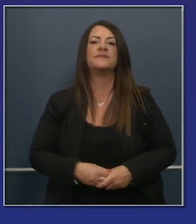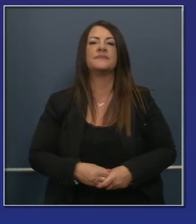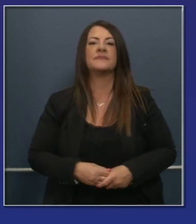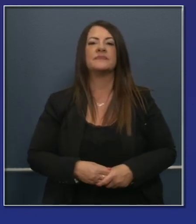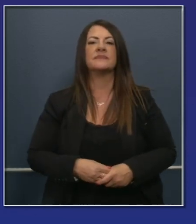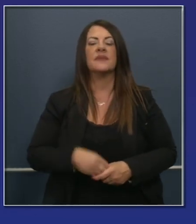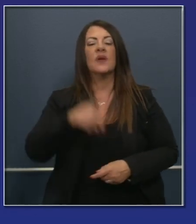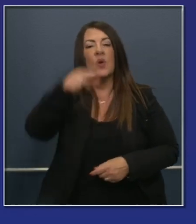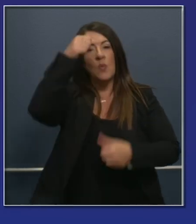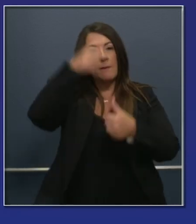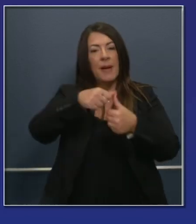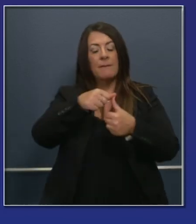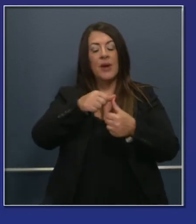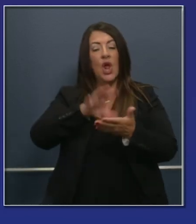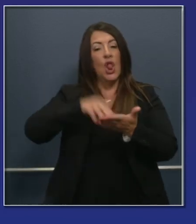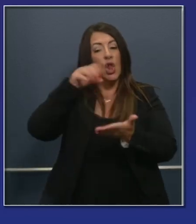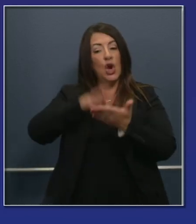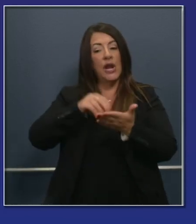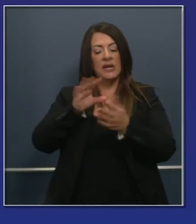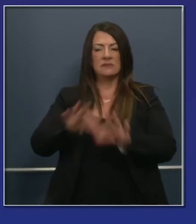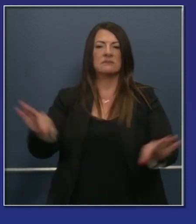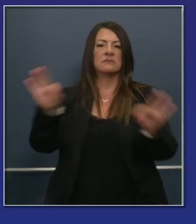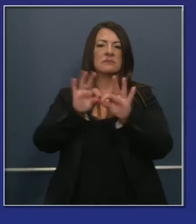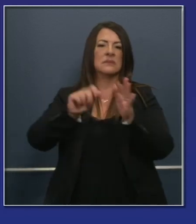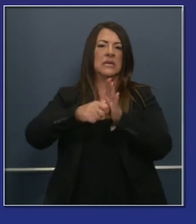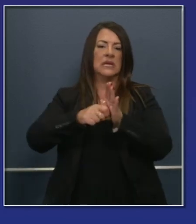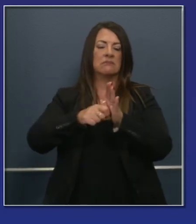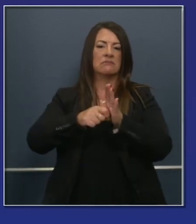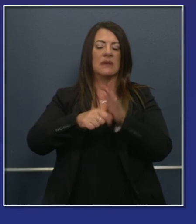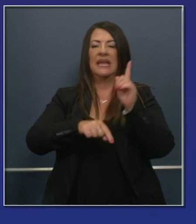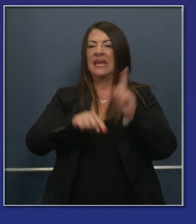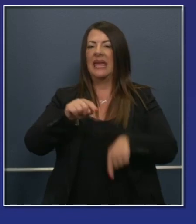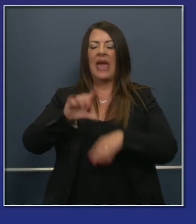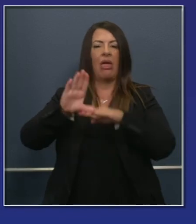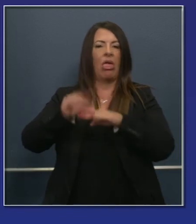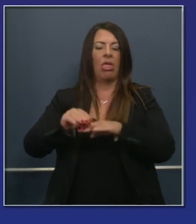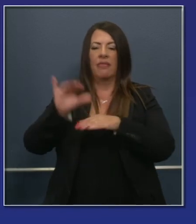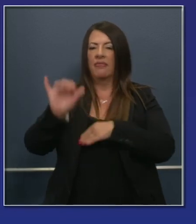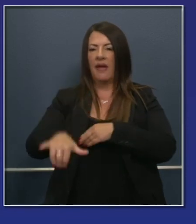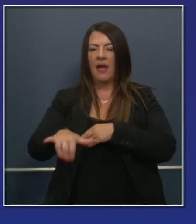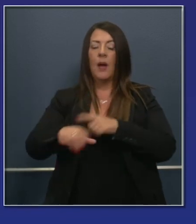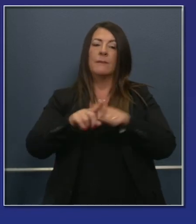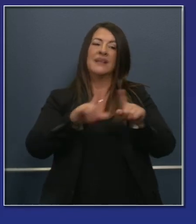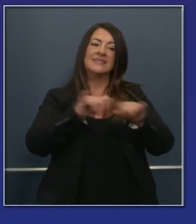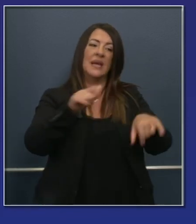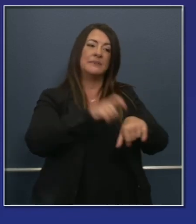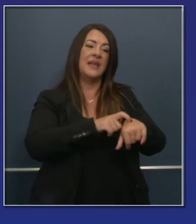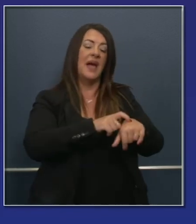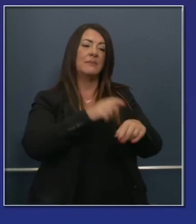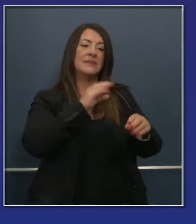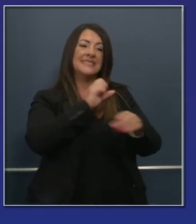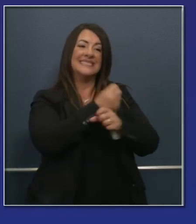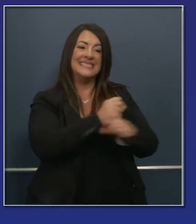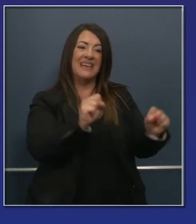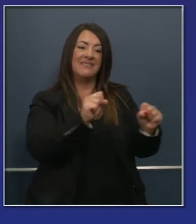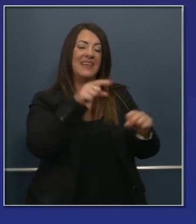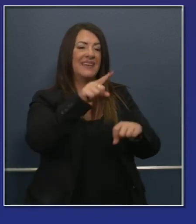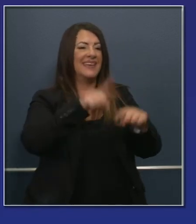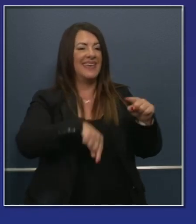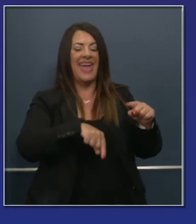line, learning is non-negotiable, but neither is safety. With that, let me briefly go through